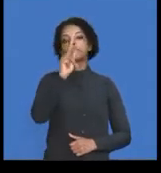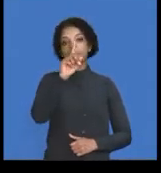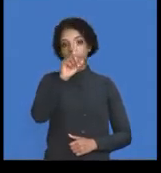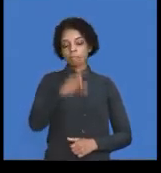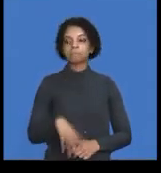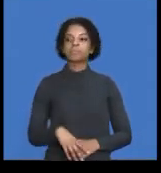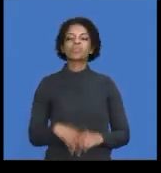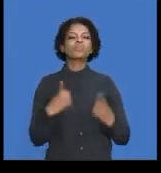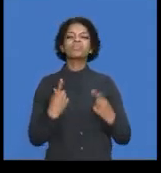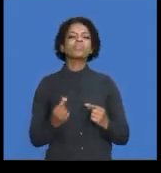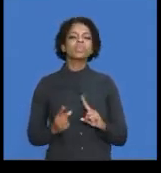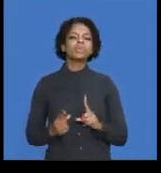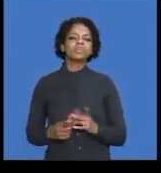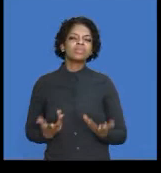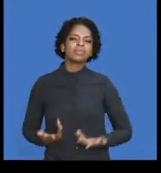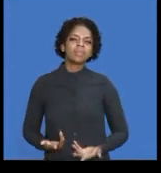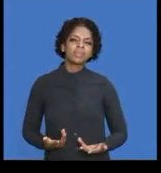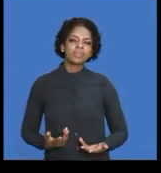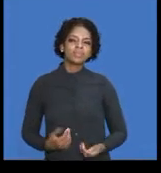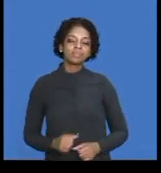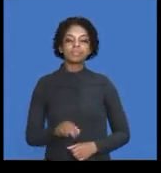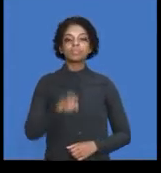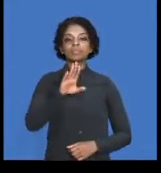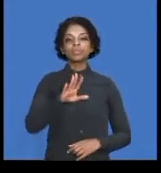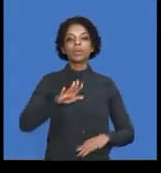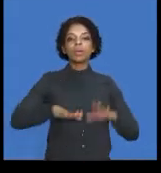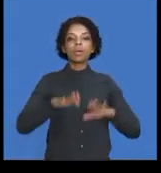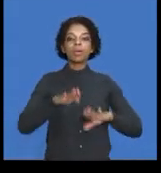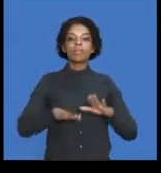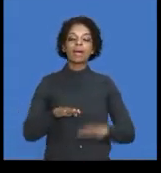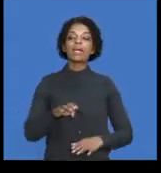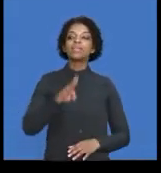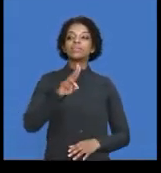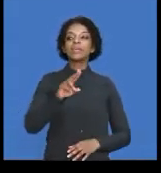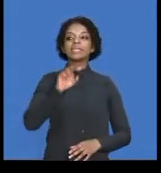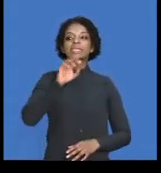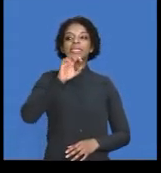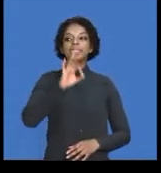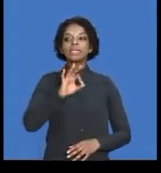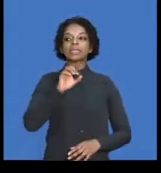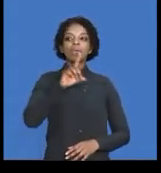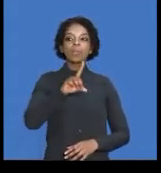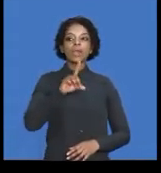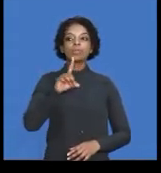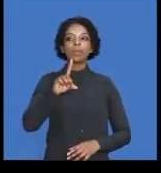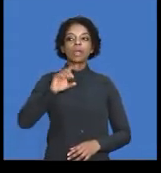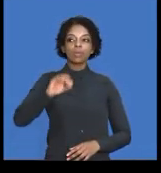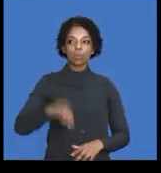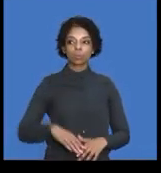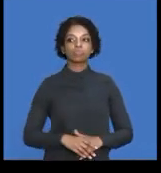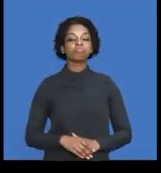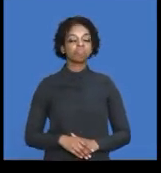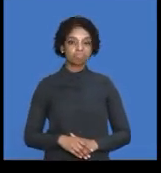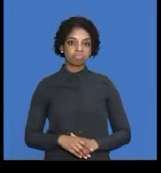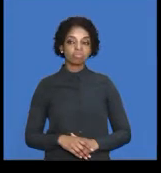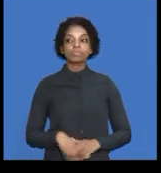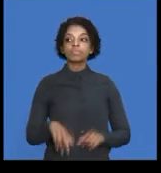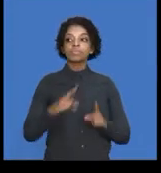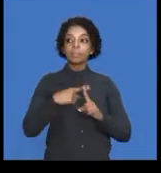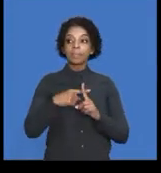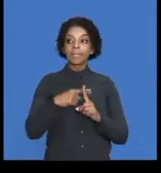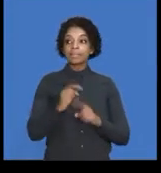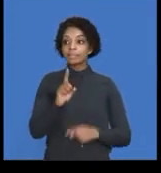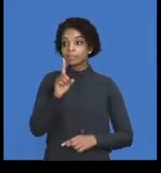now what do you do? You start off with your opening balance of 21,130, plus the 300, minus 500,